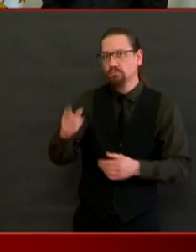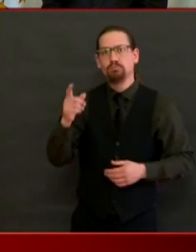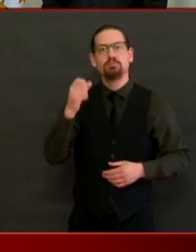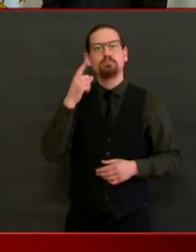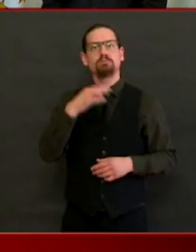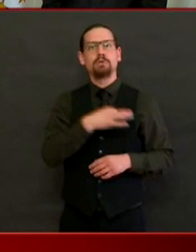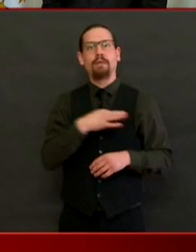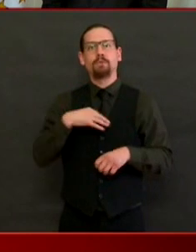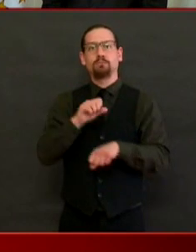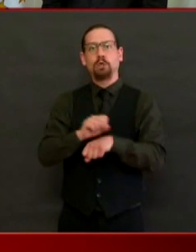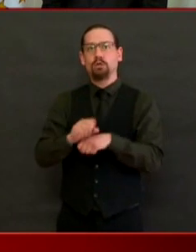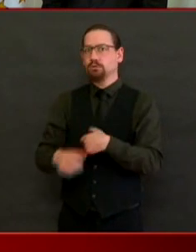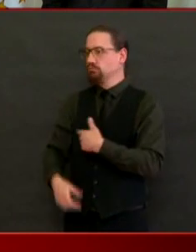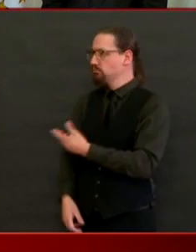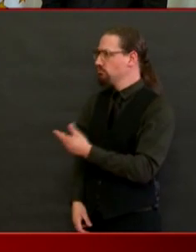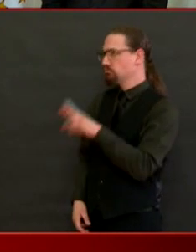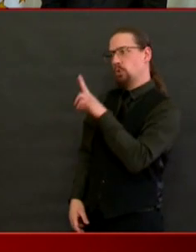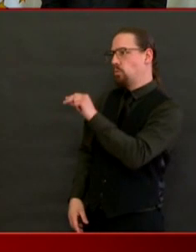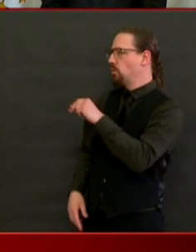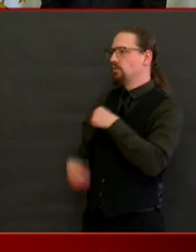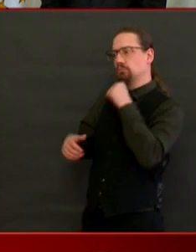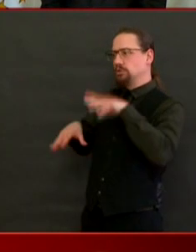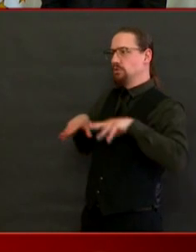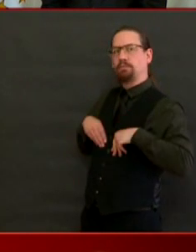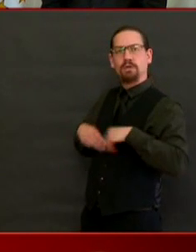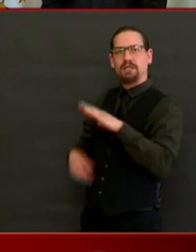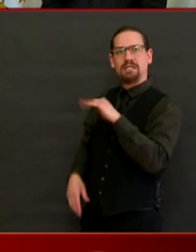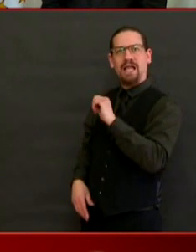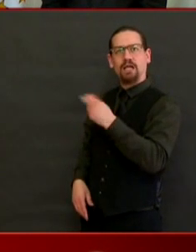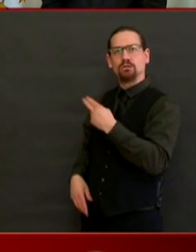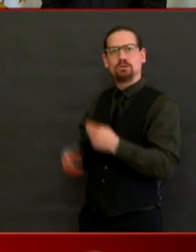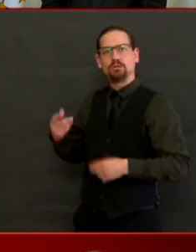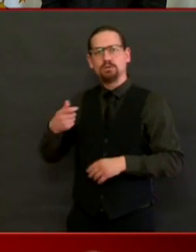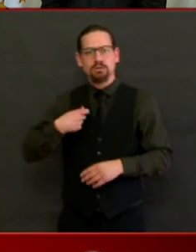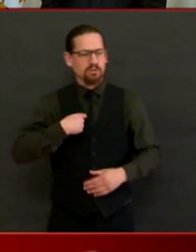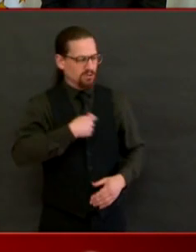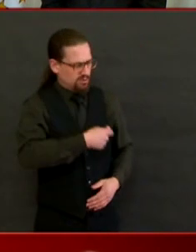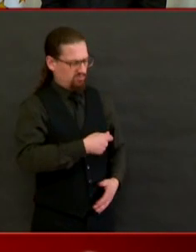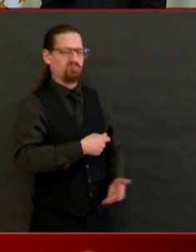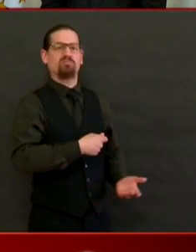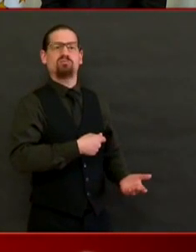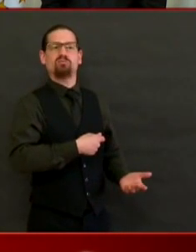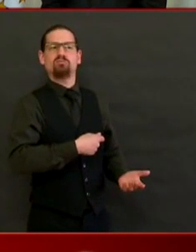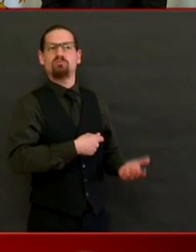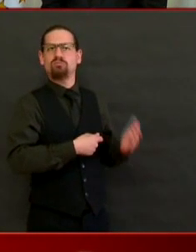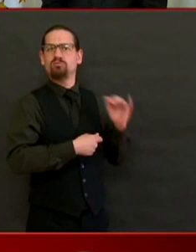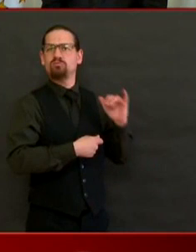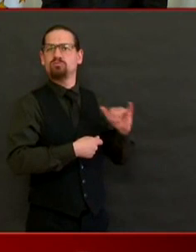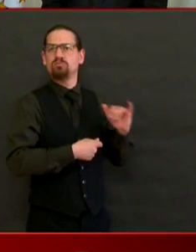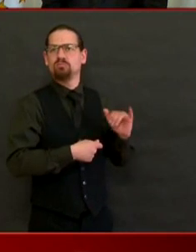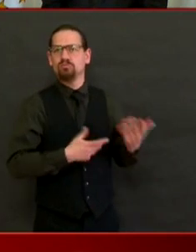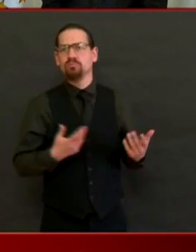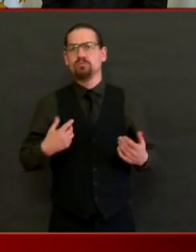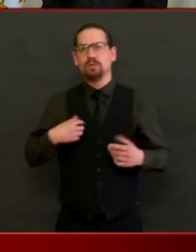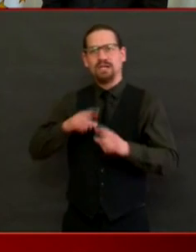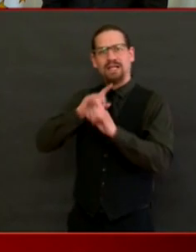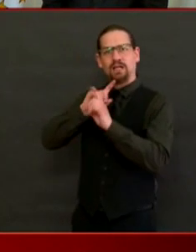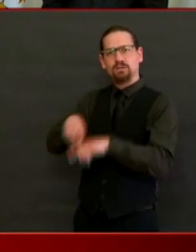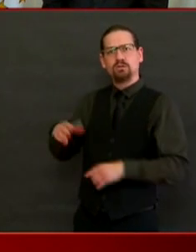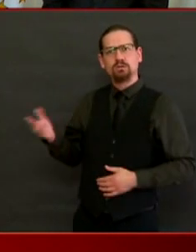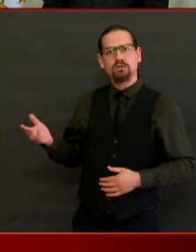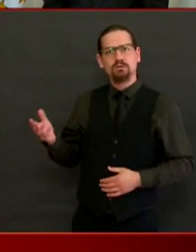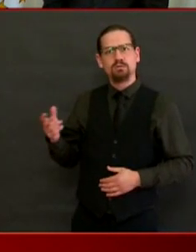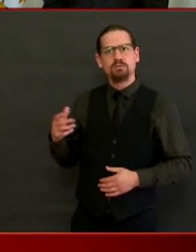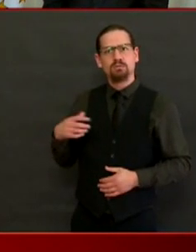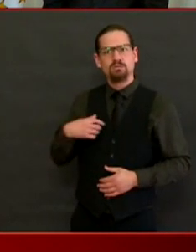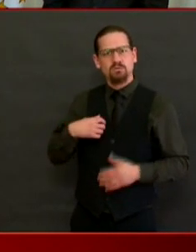so it should still be in full force and effect, but I'll look into it further. Our next question is